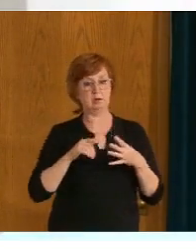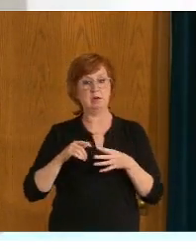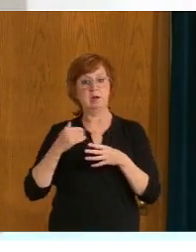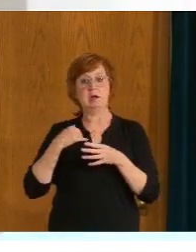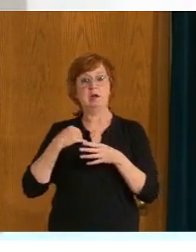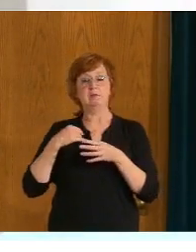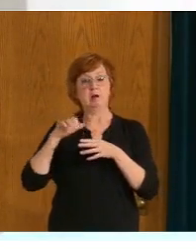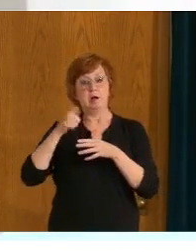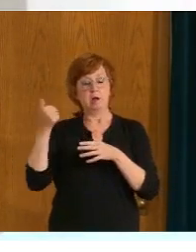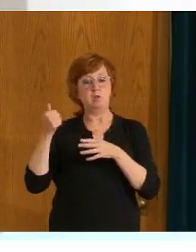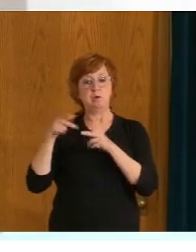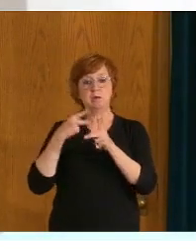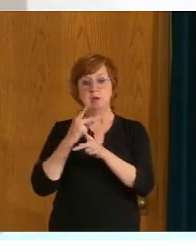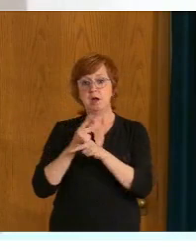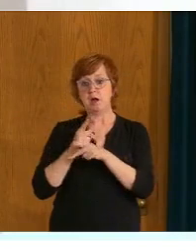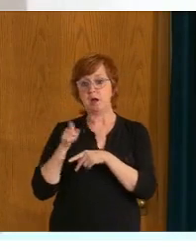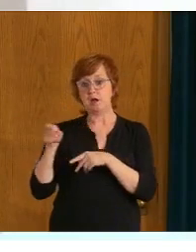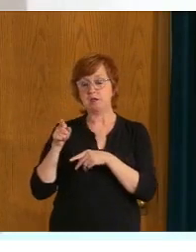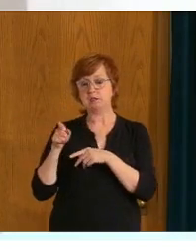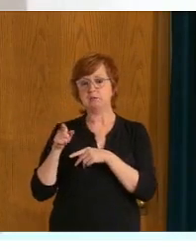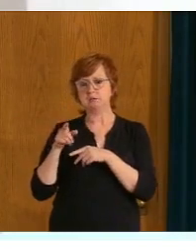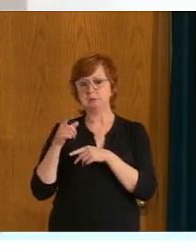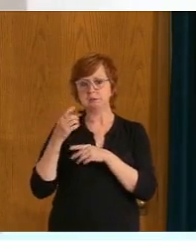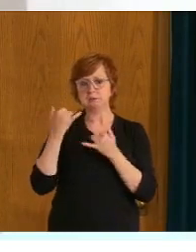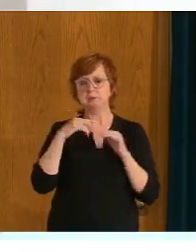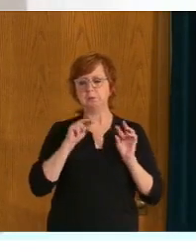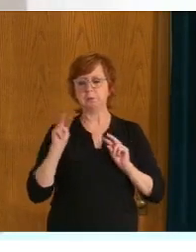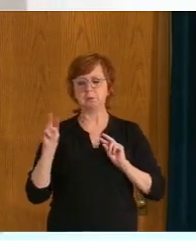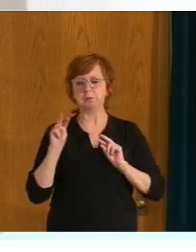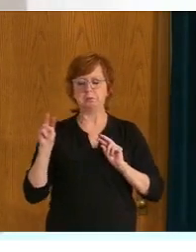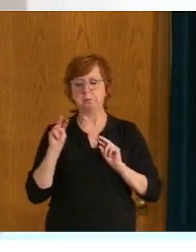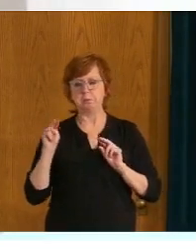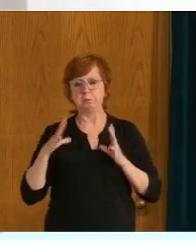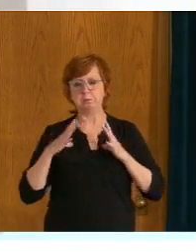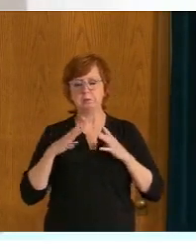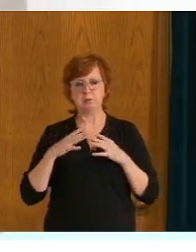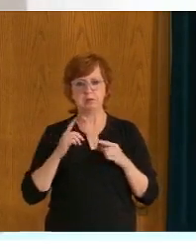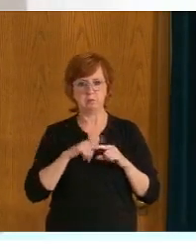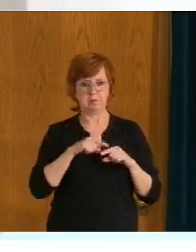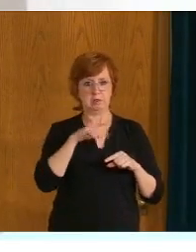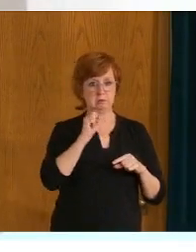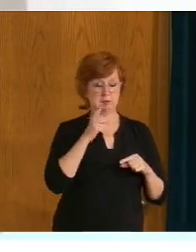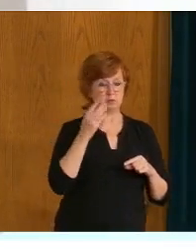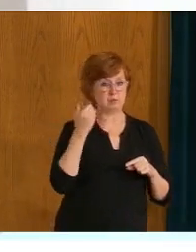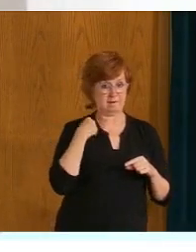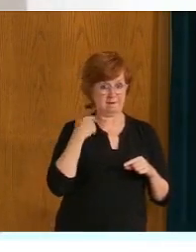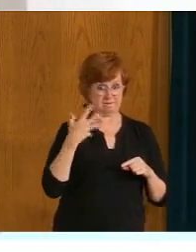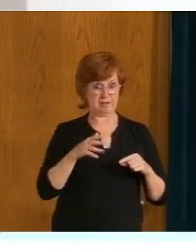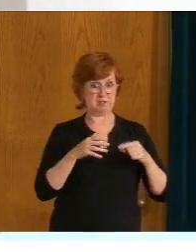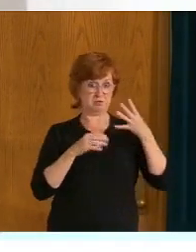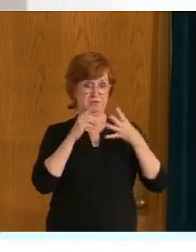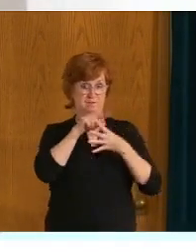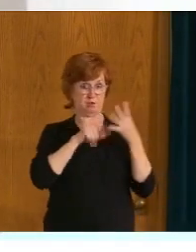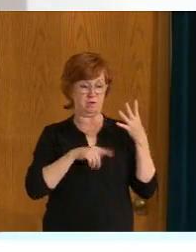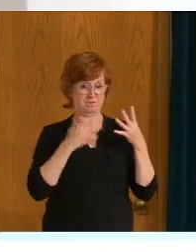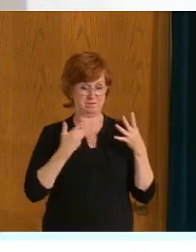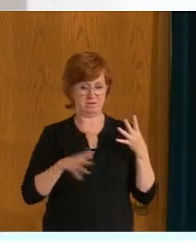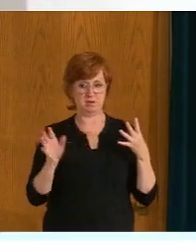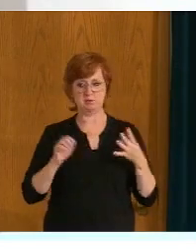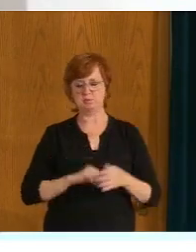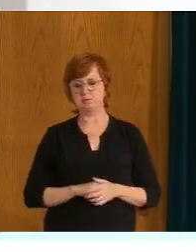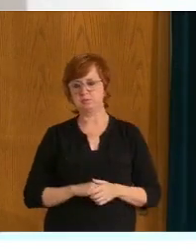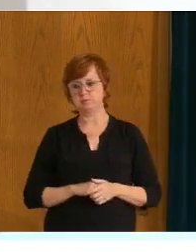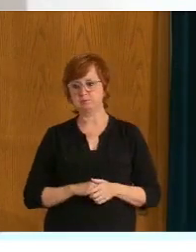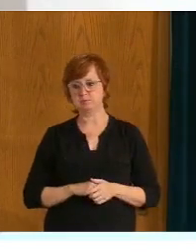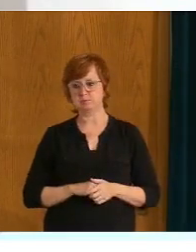America and Saskatchewan has seen all four, but you know, uh, uh, uh, all four are called variants of concern exactly because